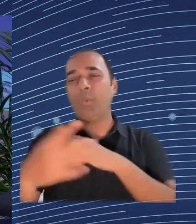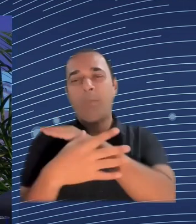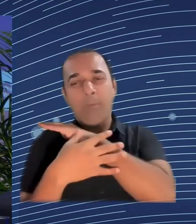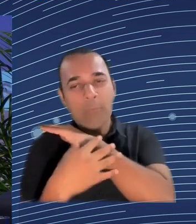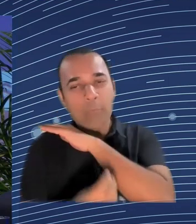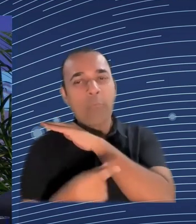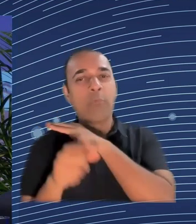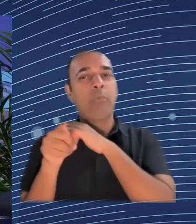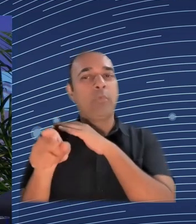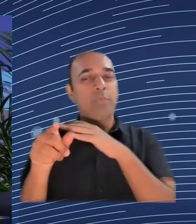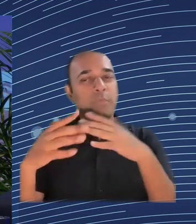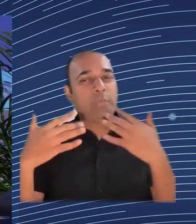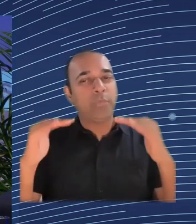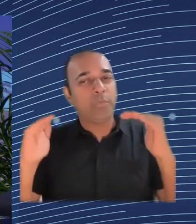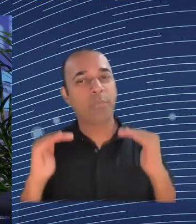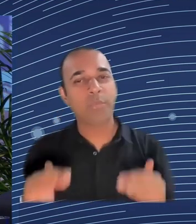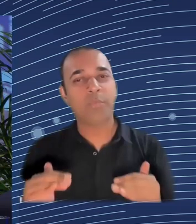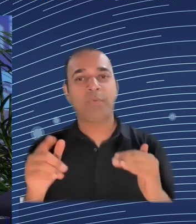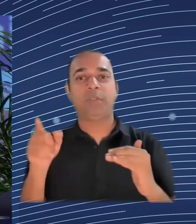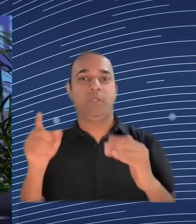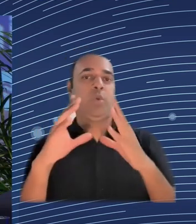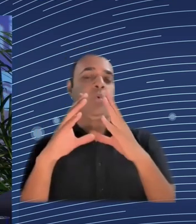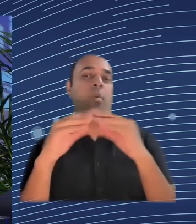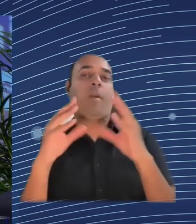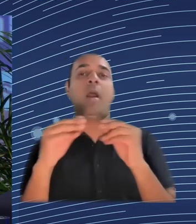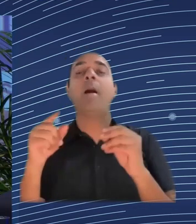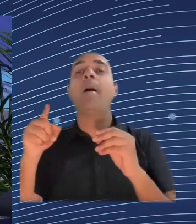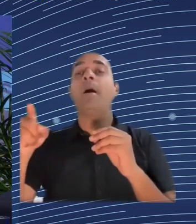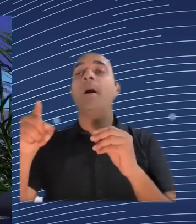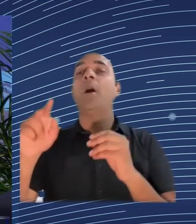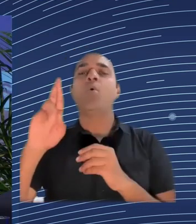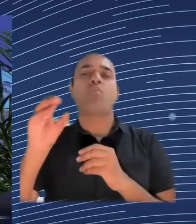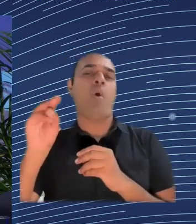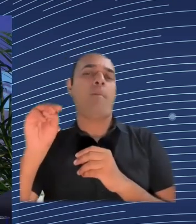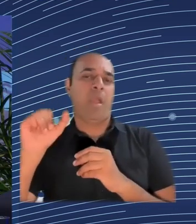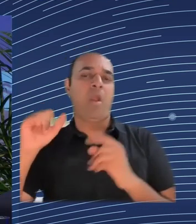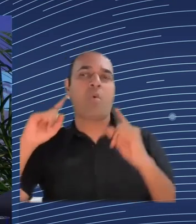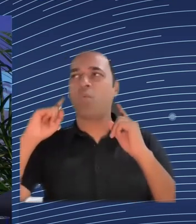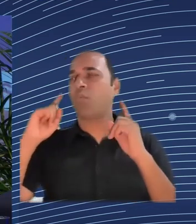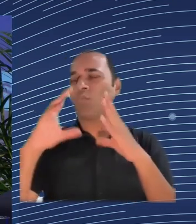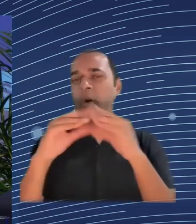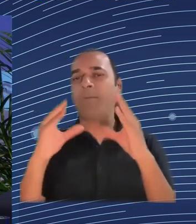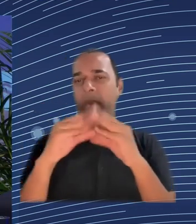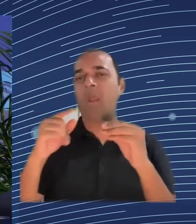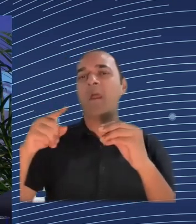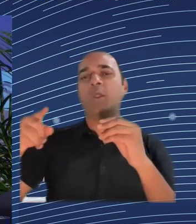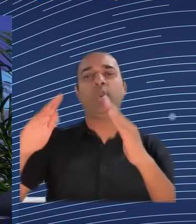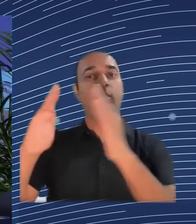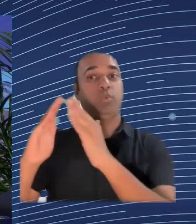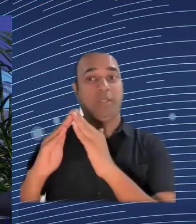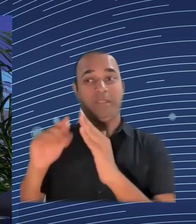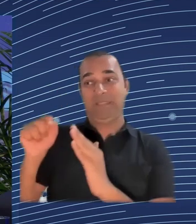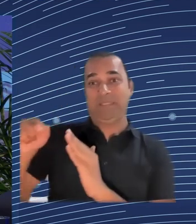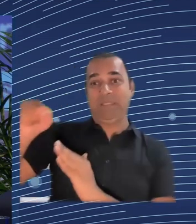And all these are current adults or future adults who need to be somehow part of this digital transformation.